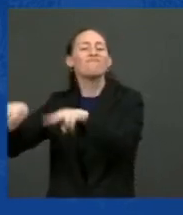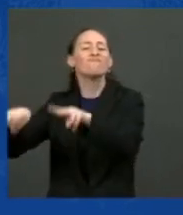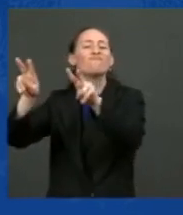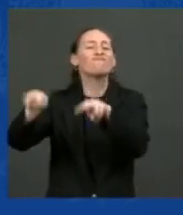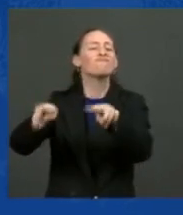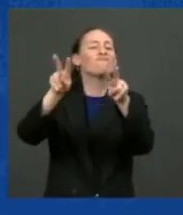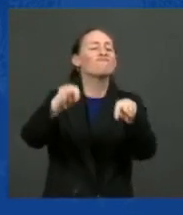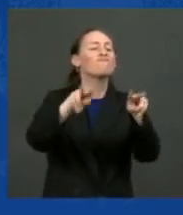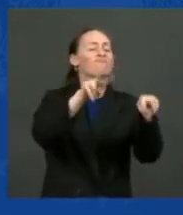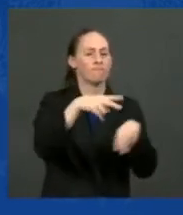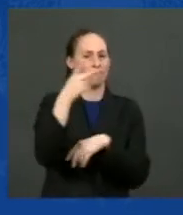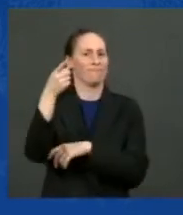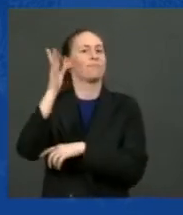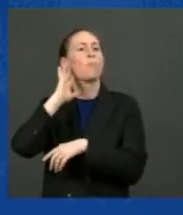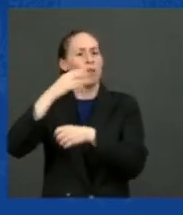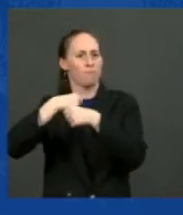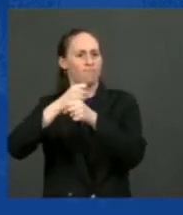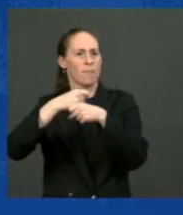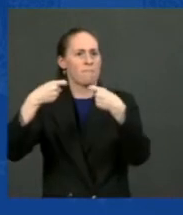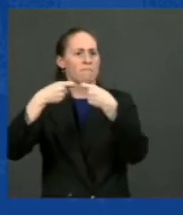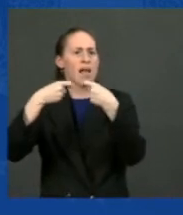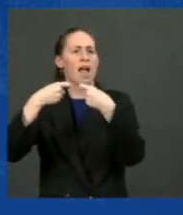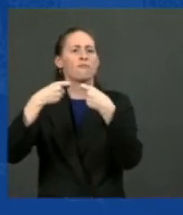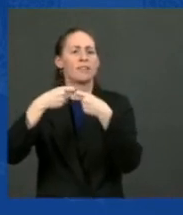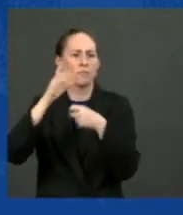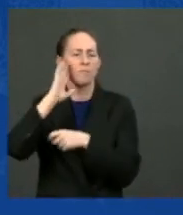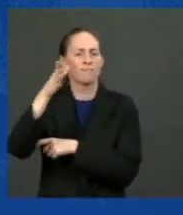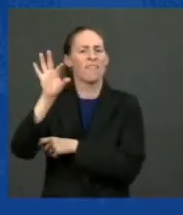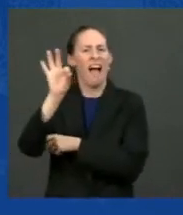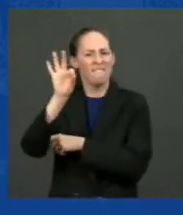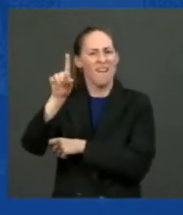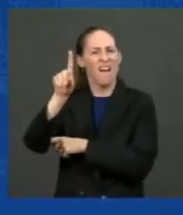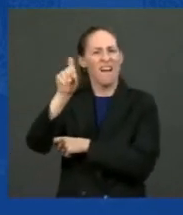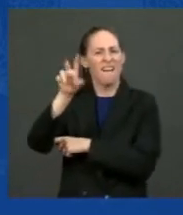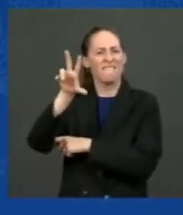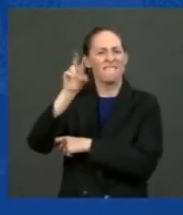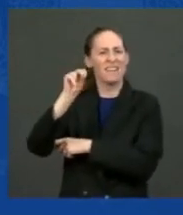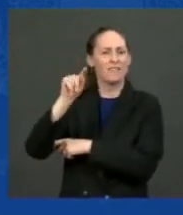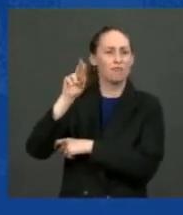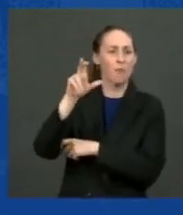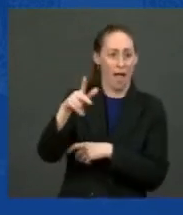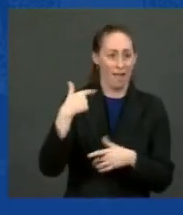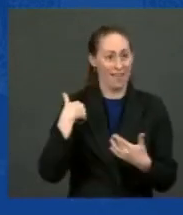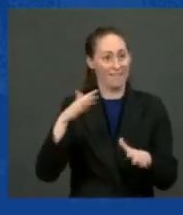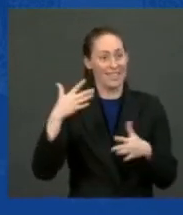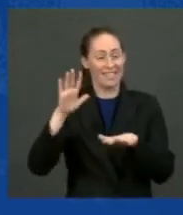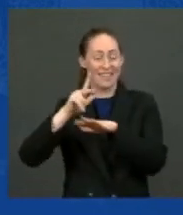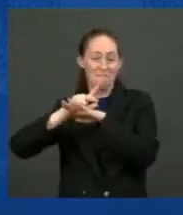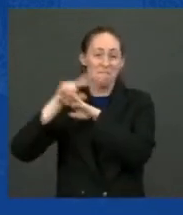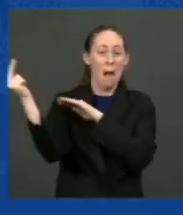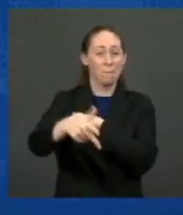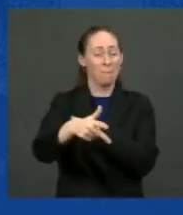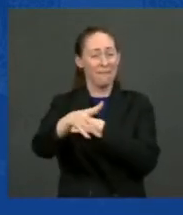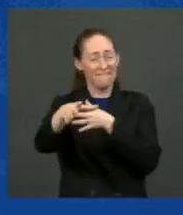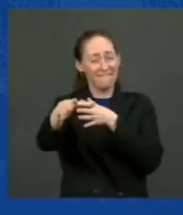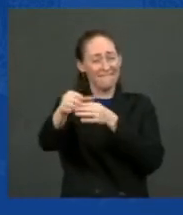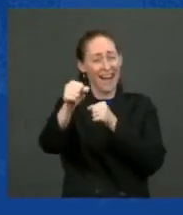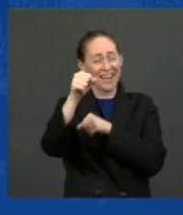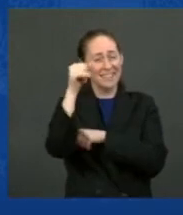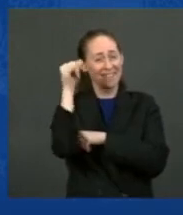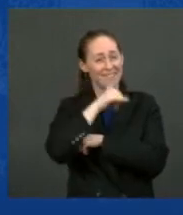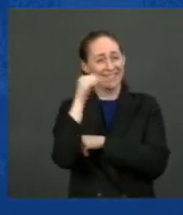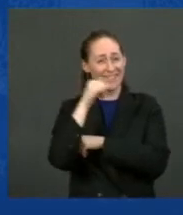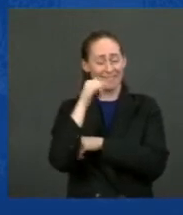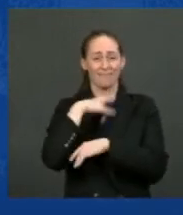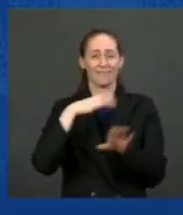-electric Ford F-150. I got to drive that sucker. It's quick. Zero to 60 in 4.1 seconds. And